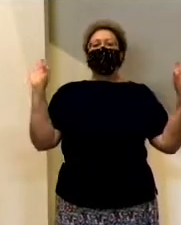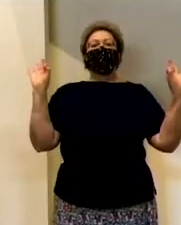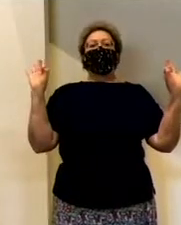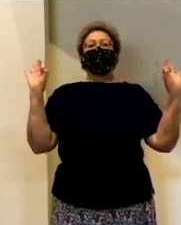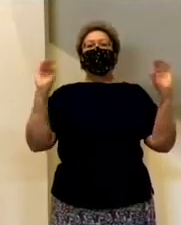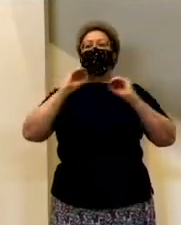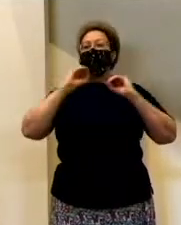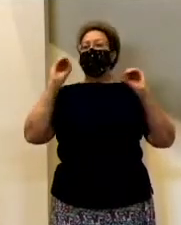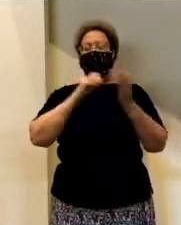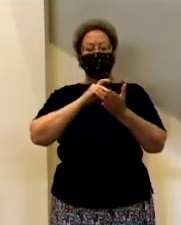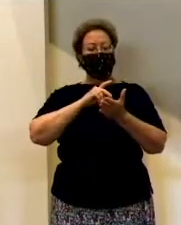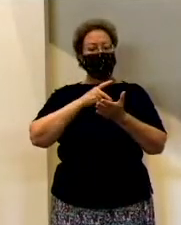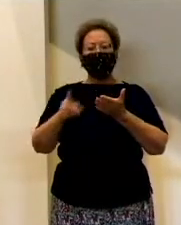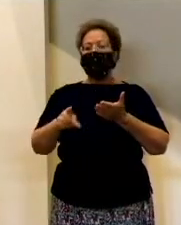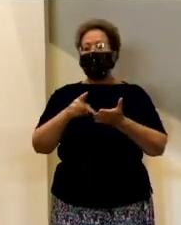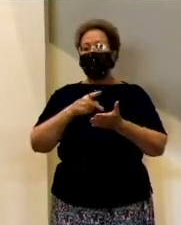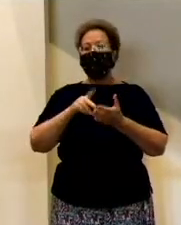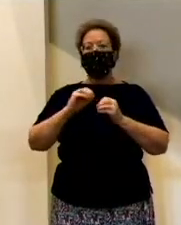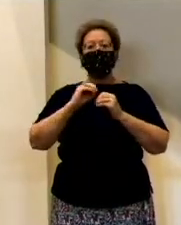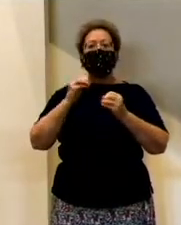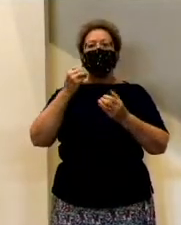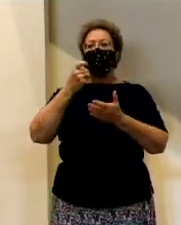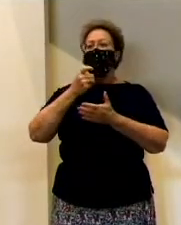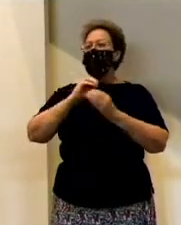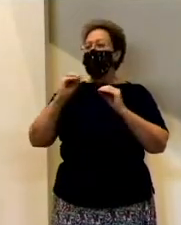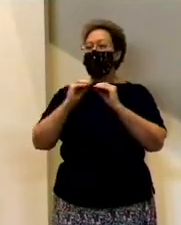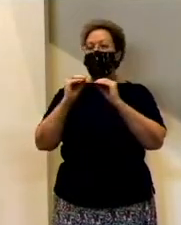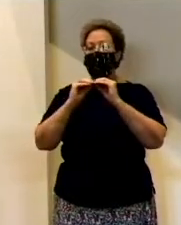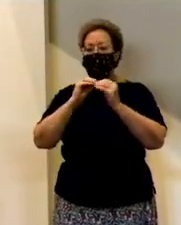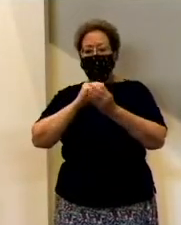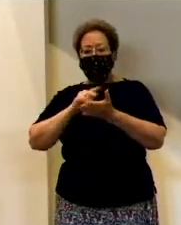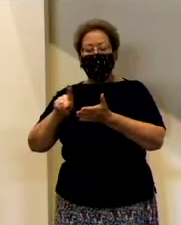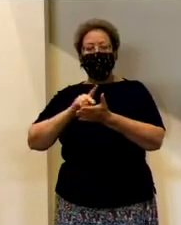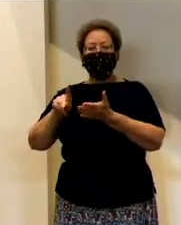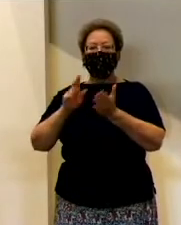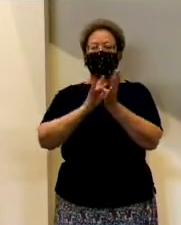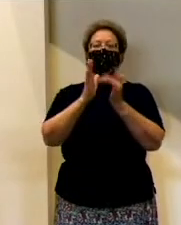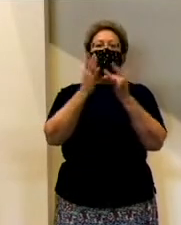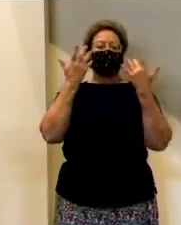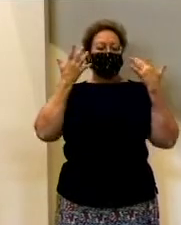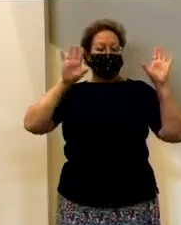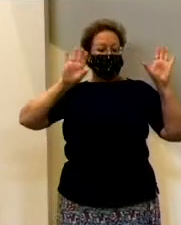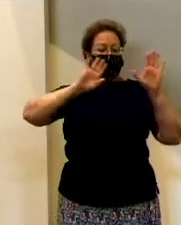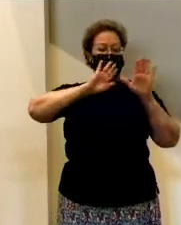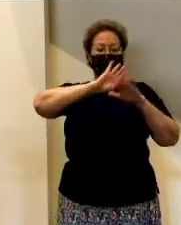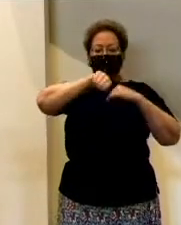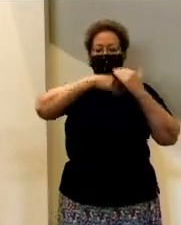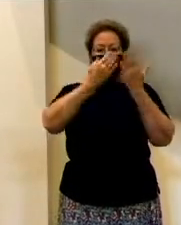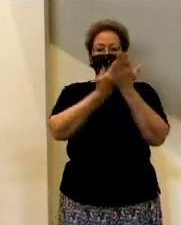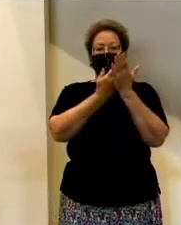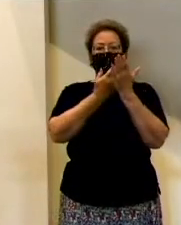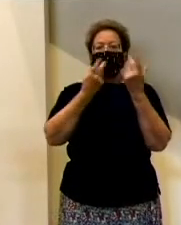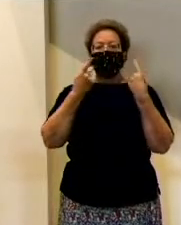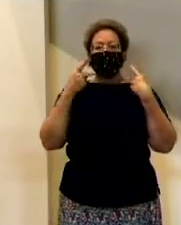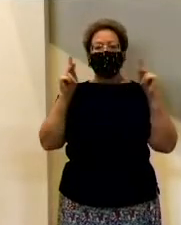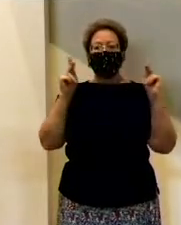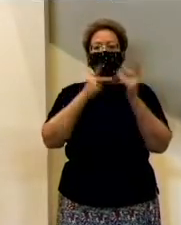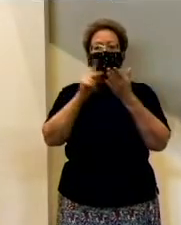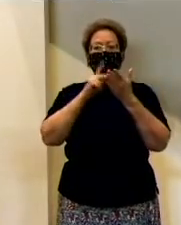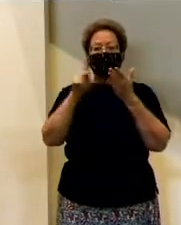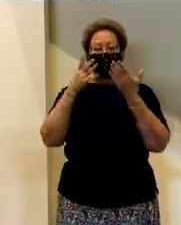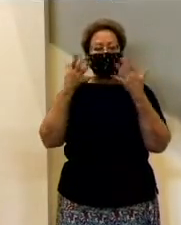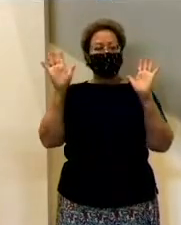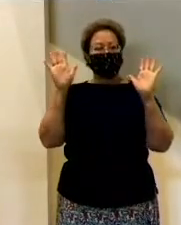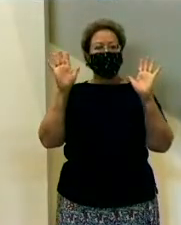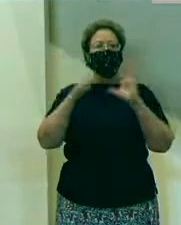No down payment, no mortgage payments, because Christ has paid it all in full for you when He redeemed you on the cross.